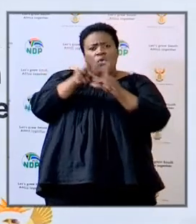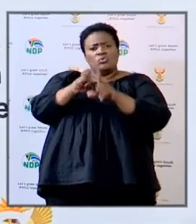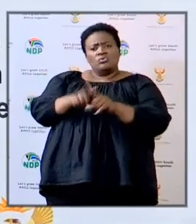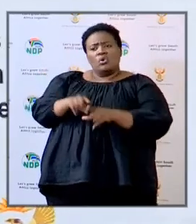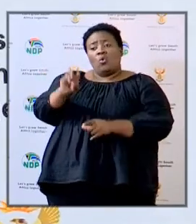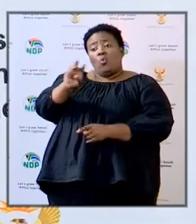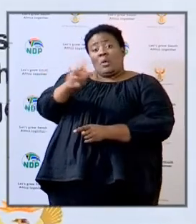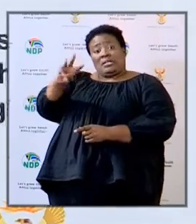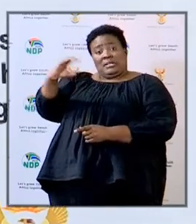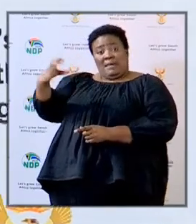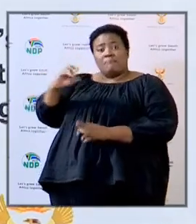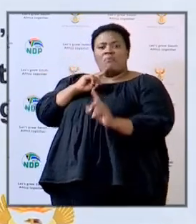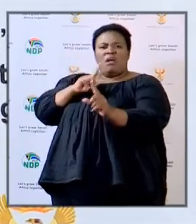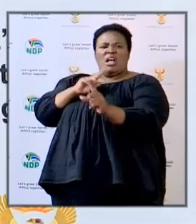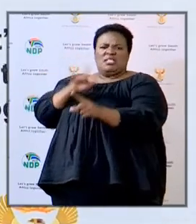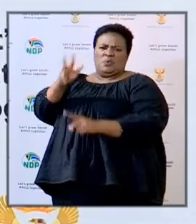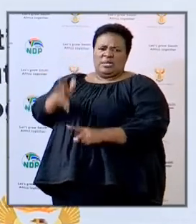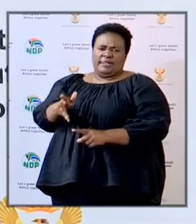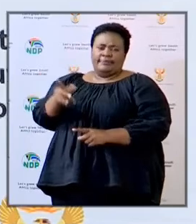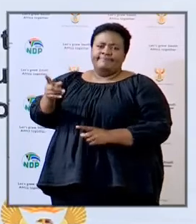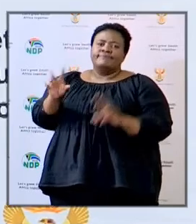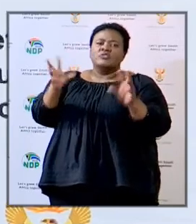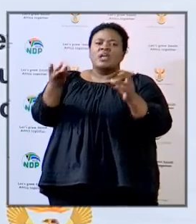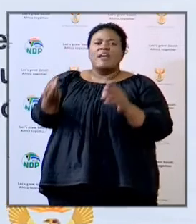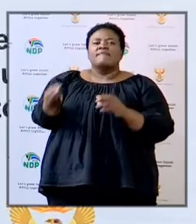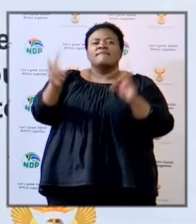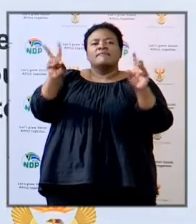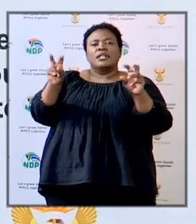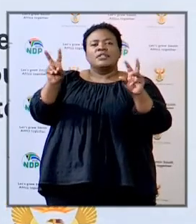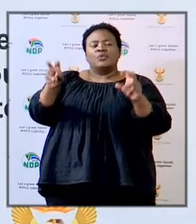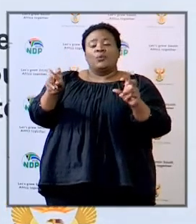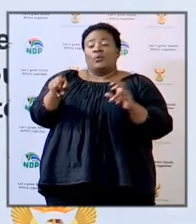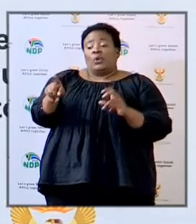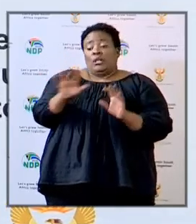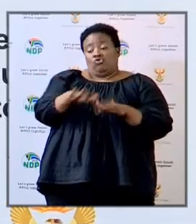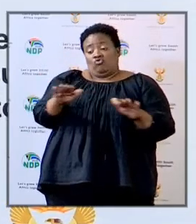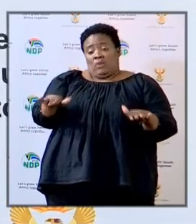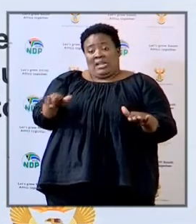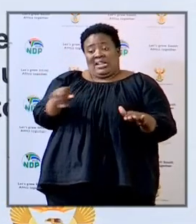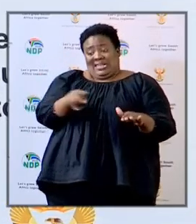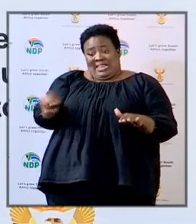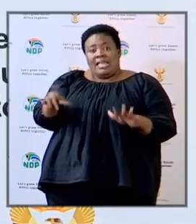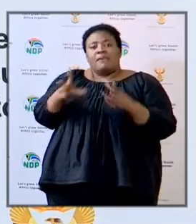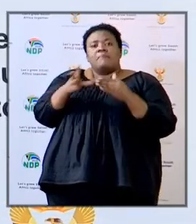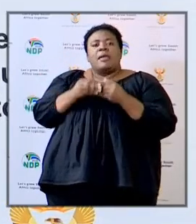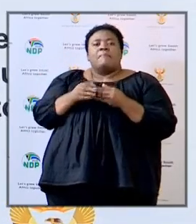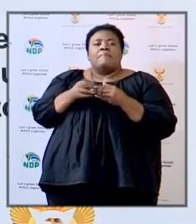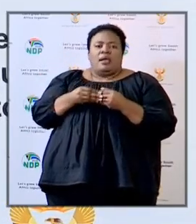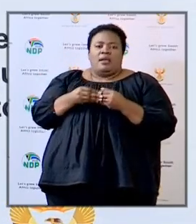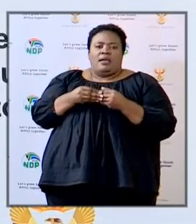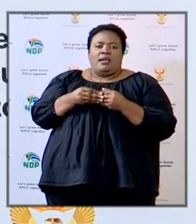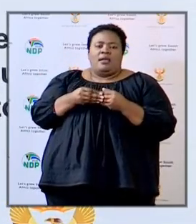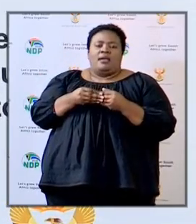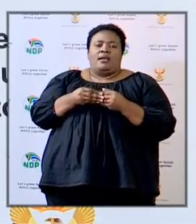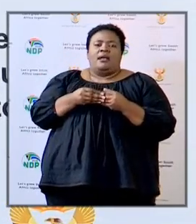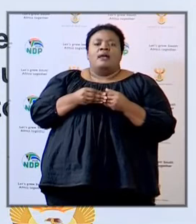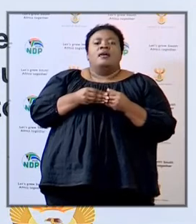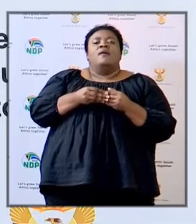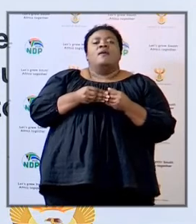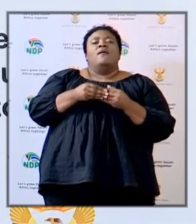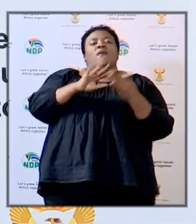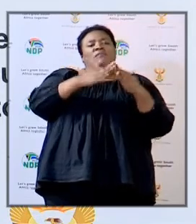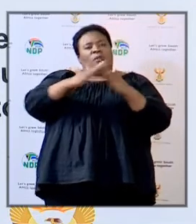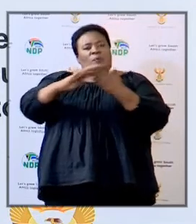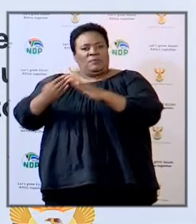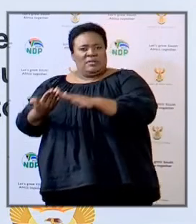Western Cape will answer on that there's an issue of that children are members of the society and indeed children are